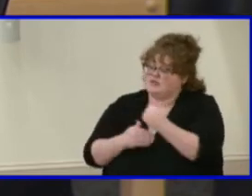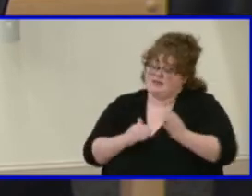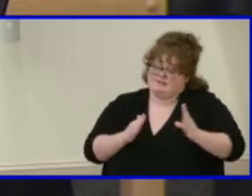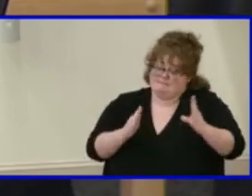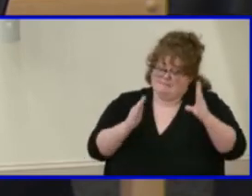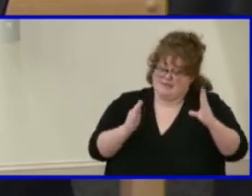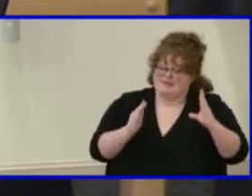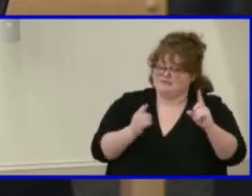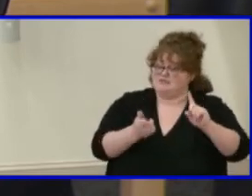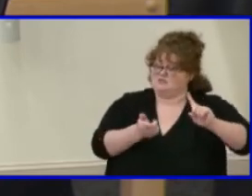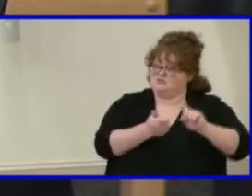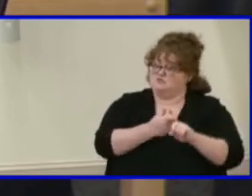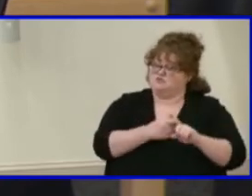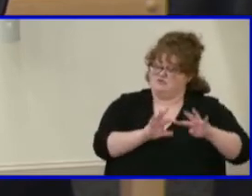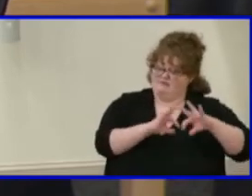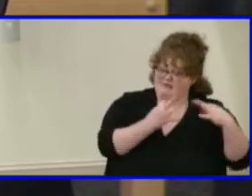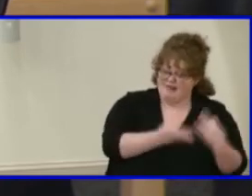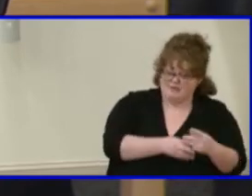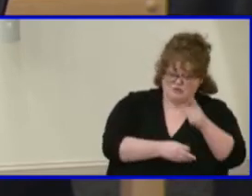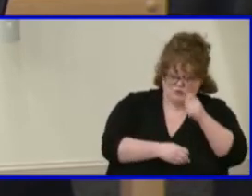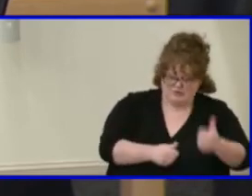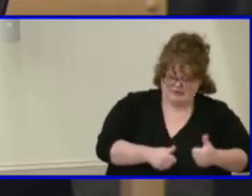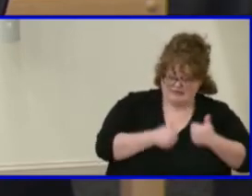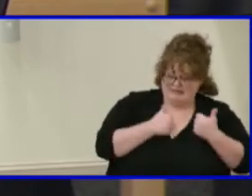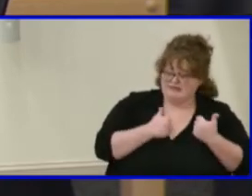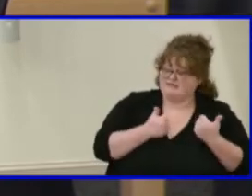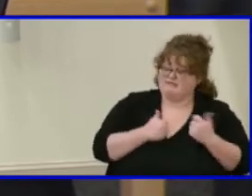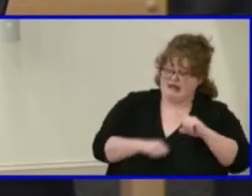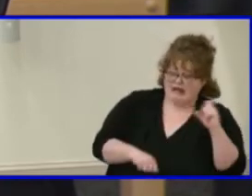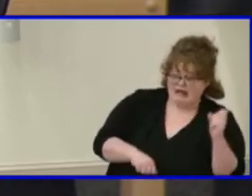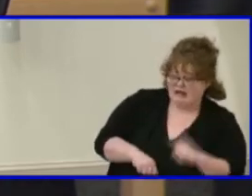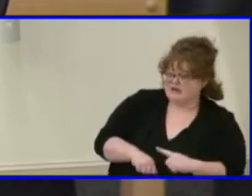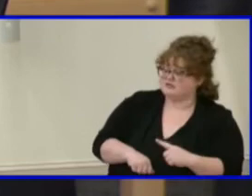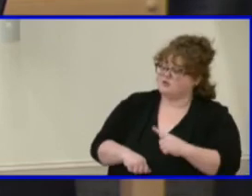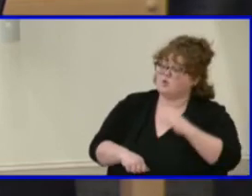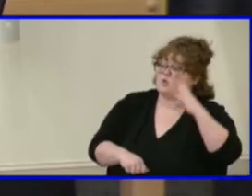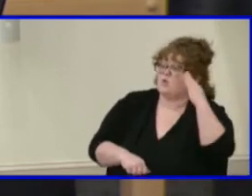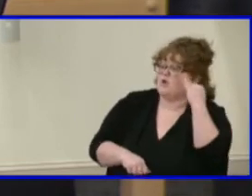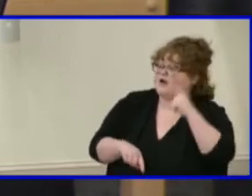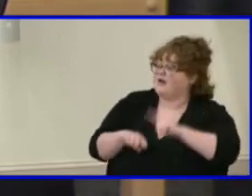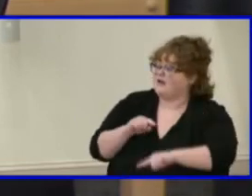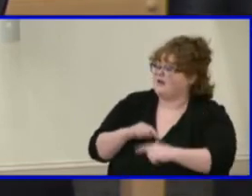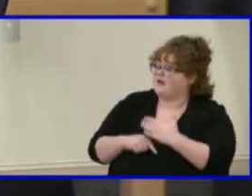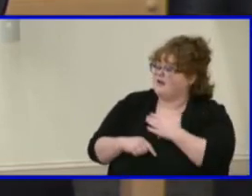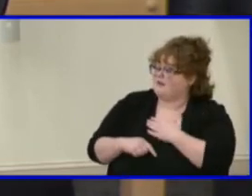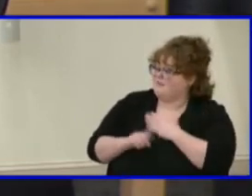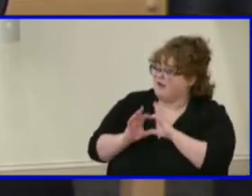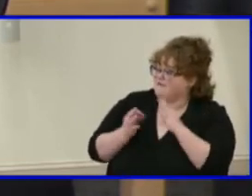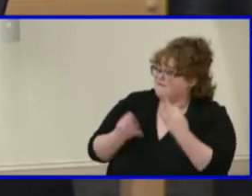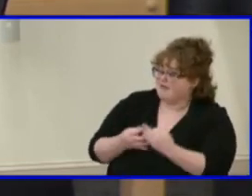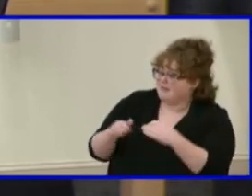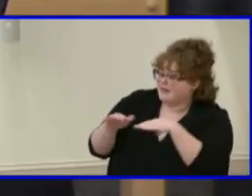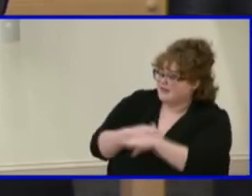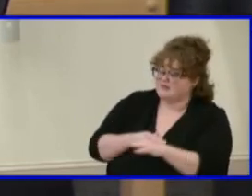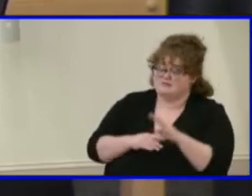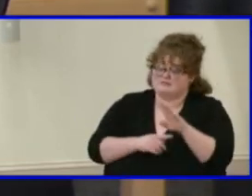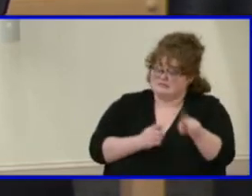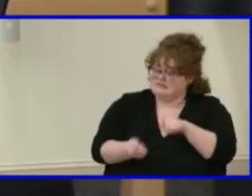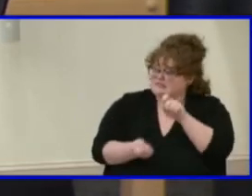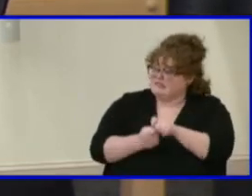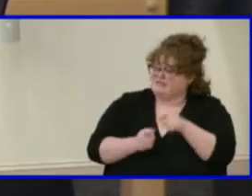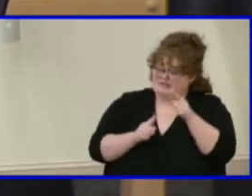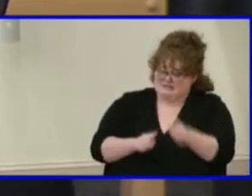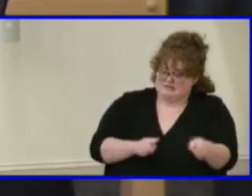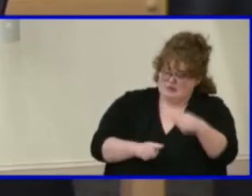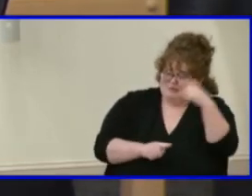question, how come my child can't get in? All these types of questions, particularly from black families. And, um, I just